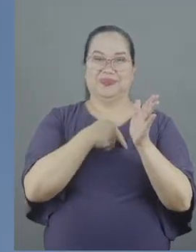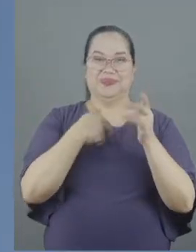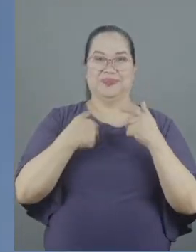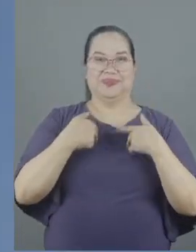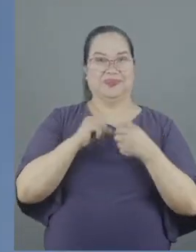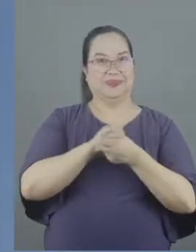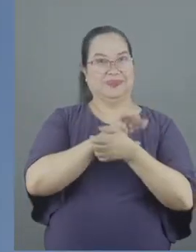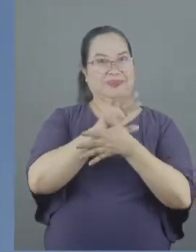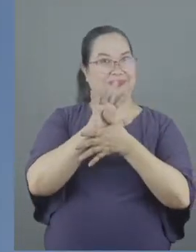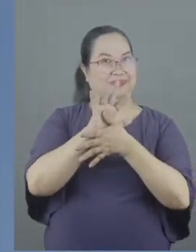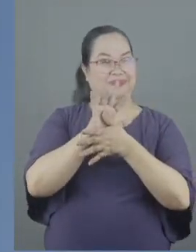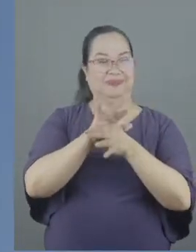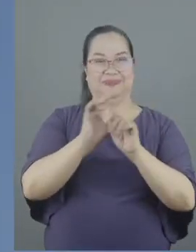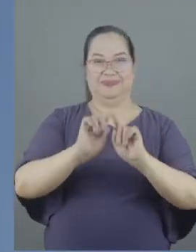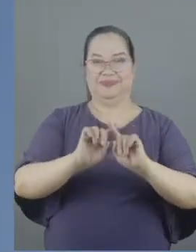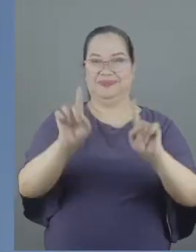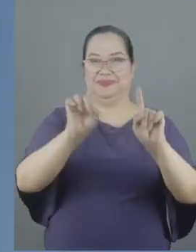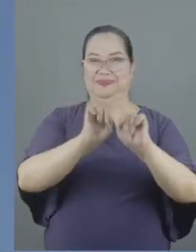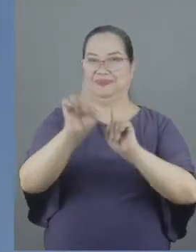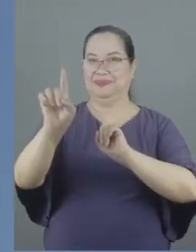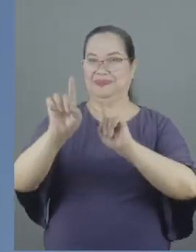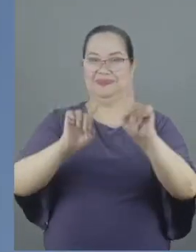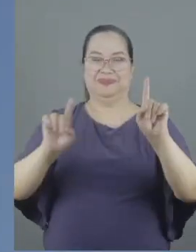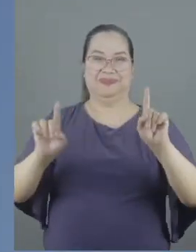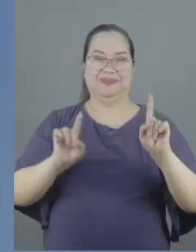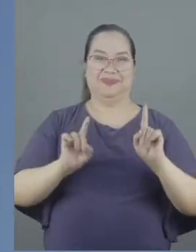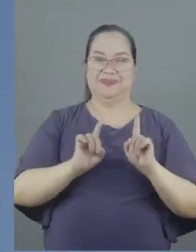share of differences with one another.